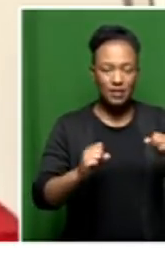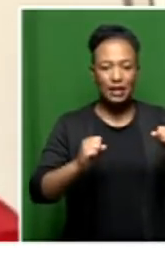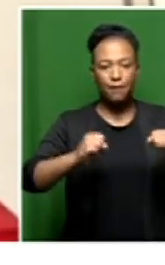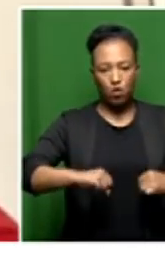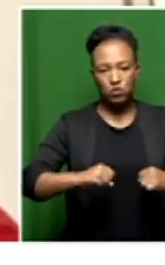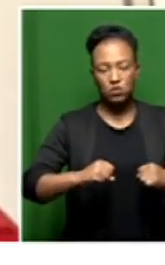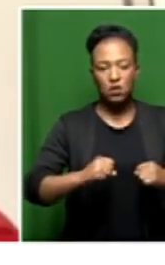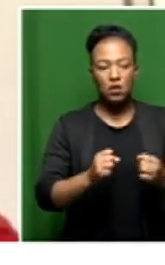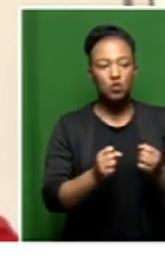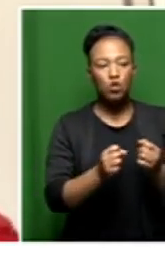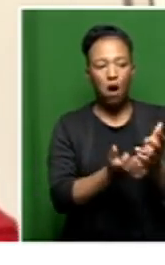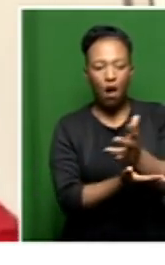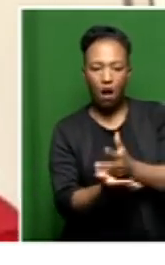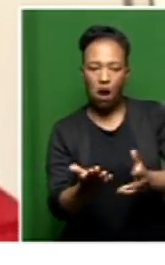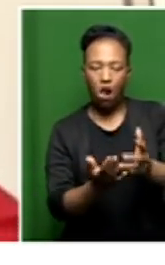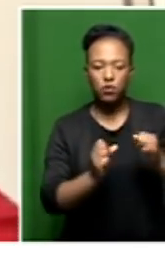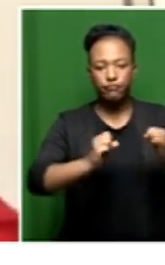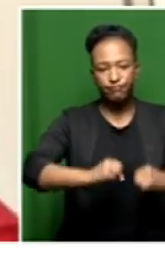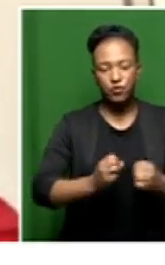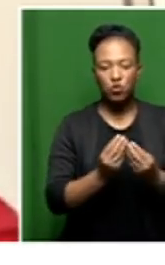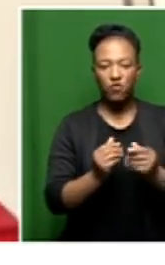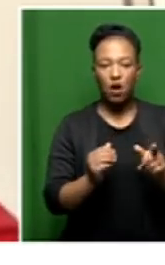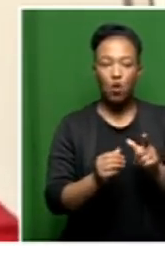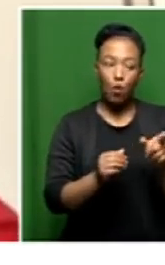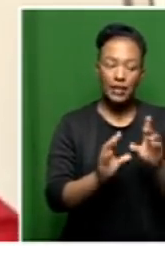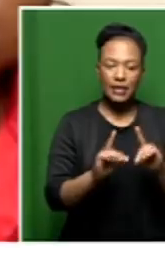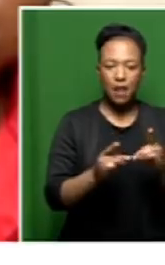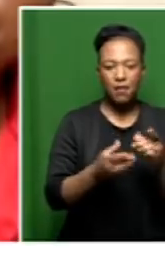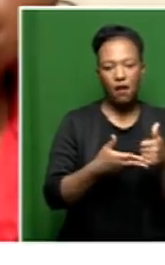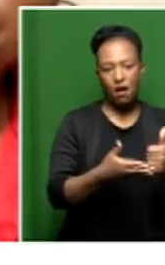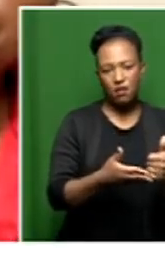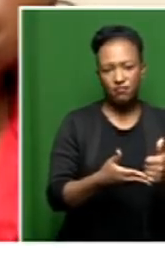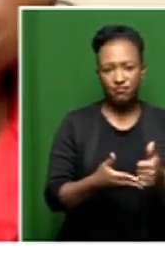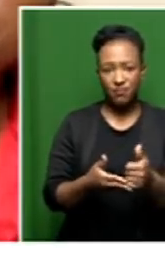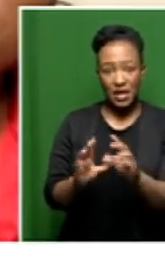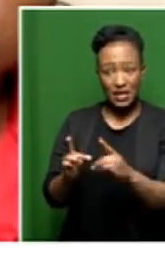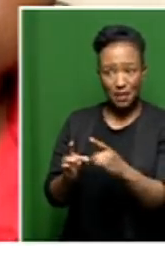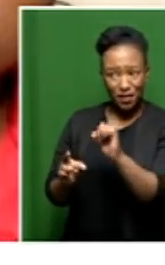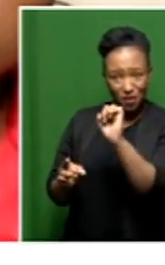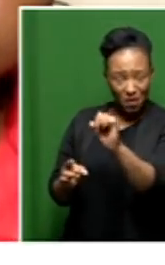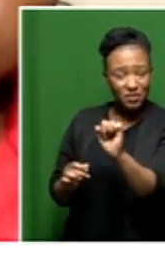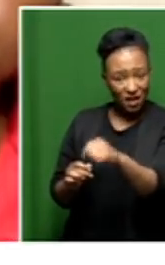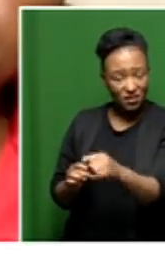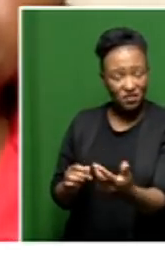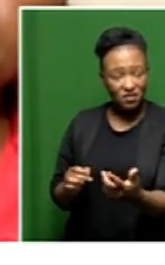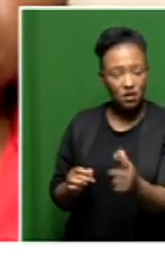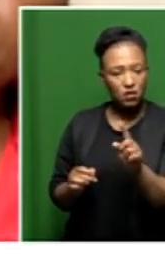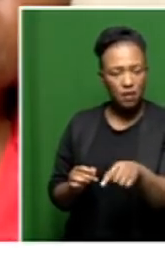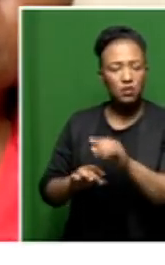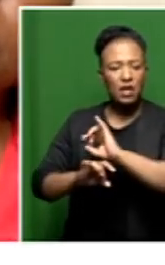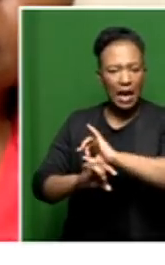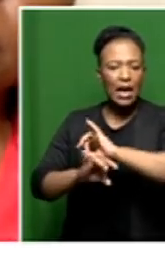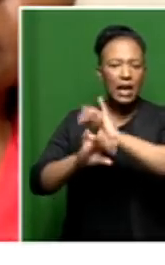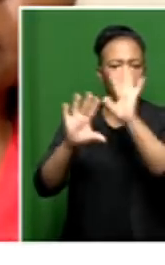to handle all those matters with the assistance of the department, of course. Exactly. Your department was supposed to have been very clear on